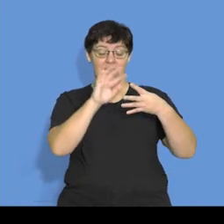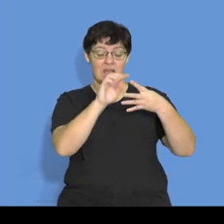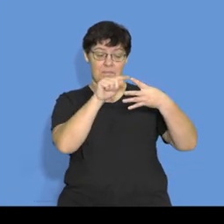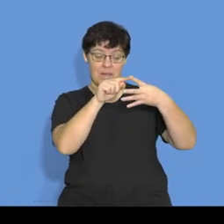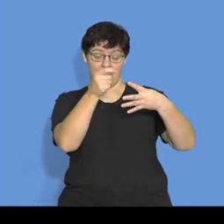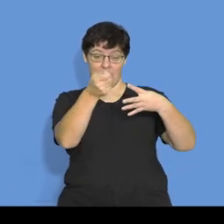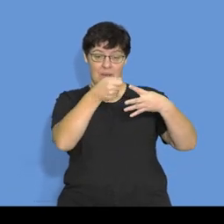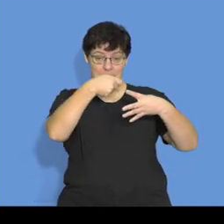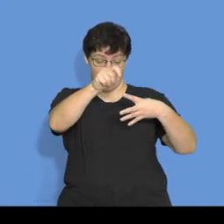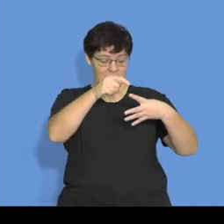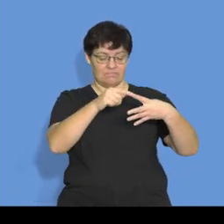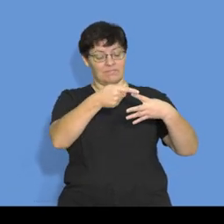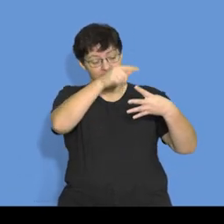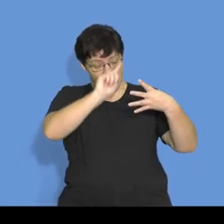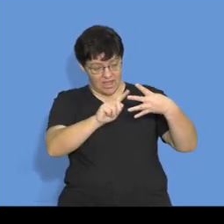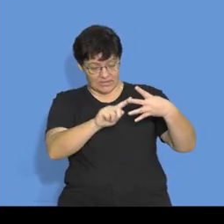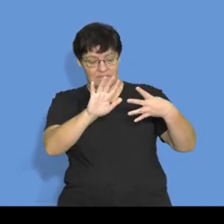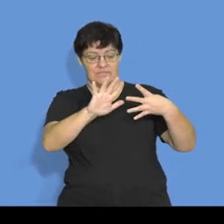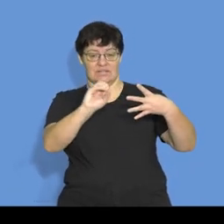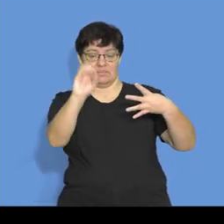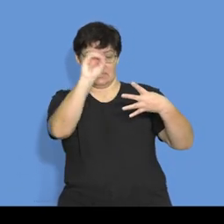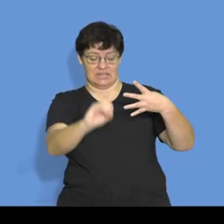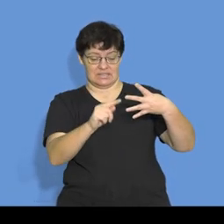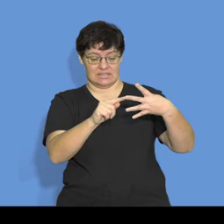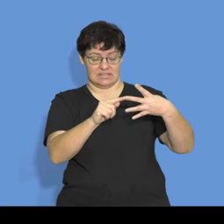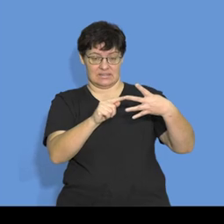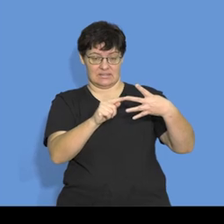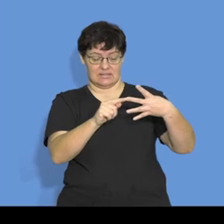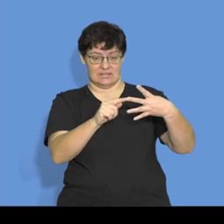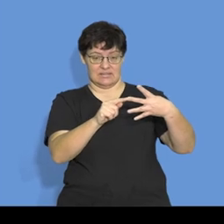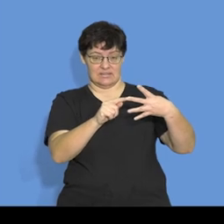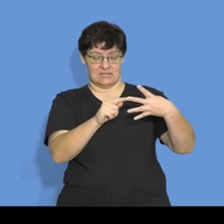month after the month of sale. So, if you looked at June,